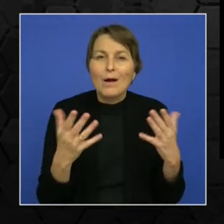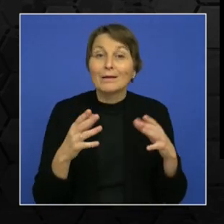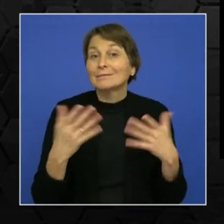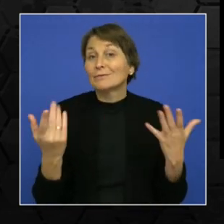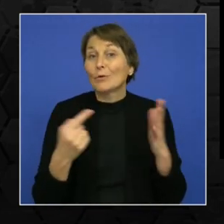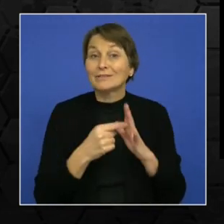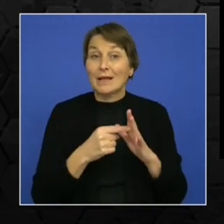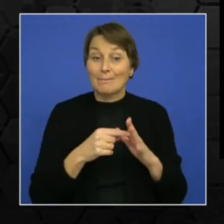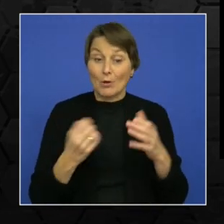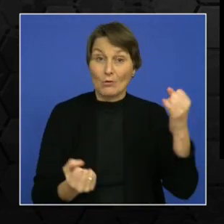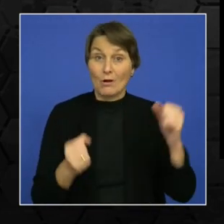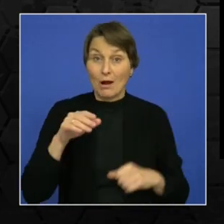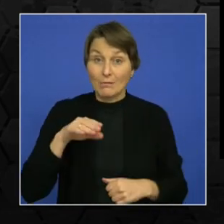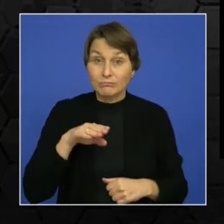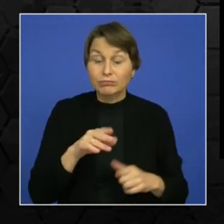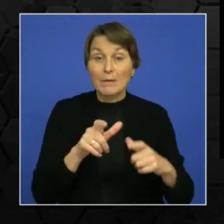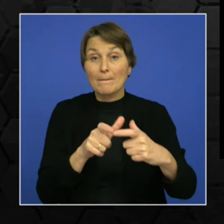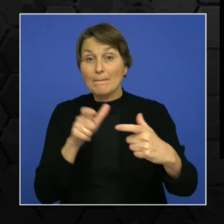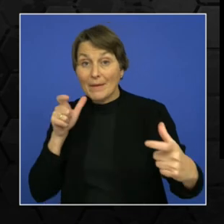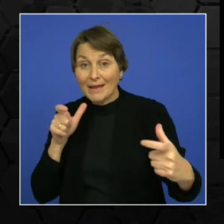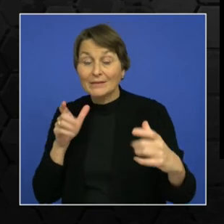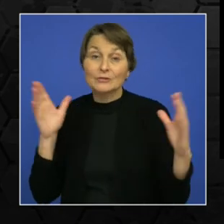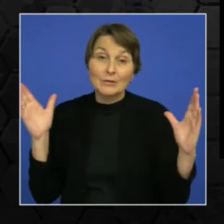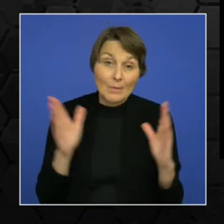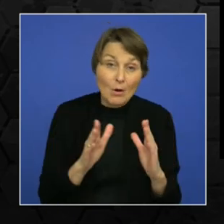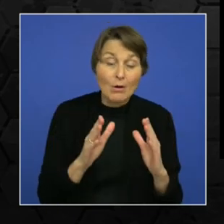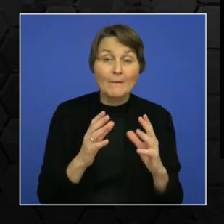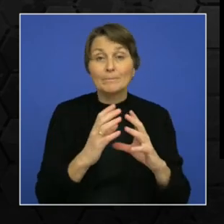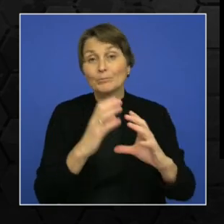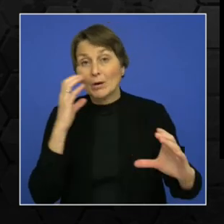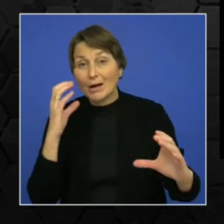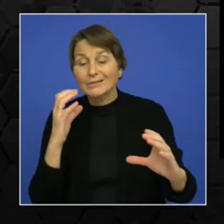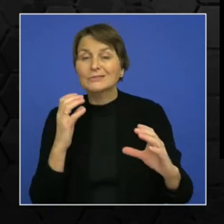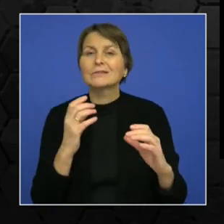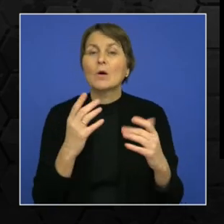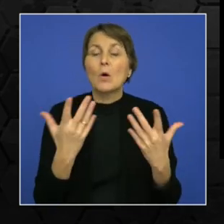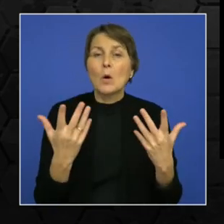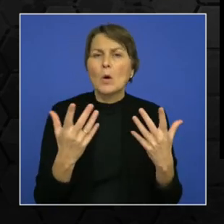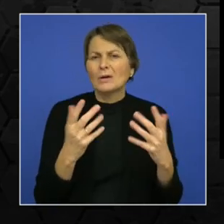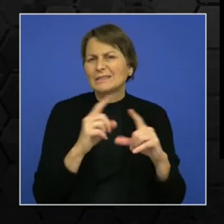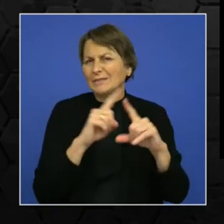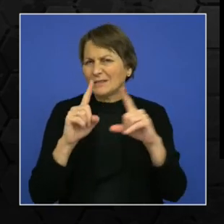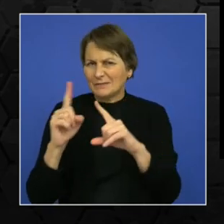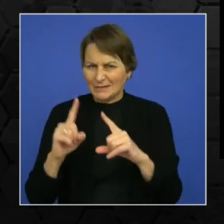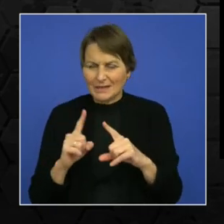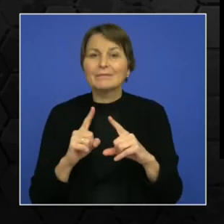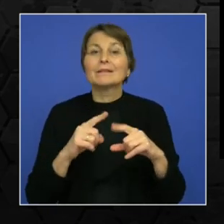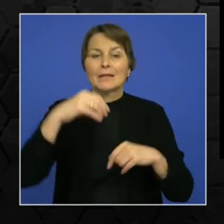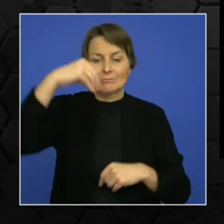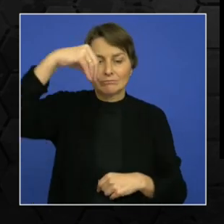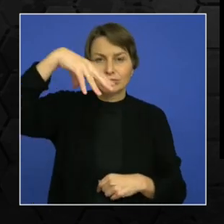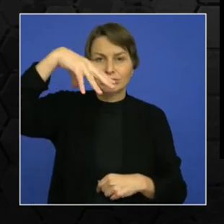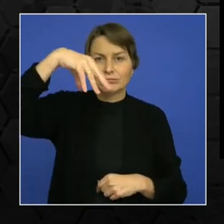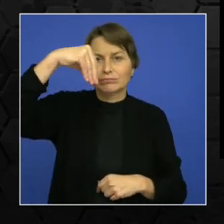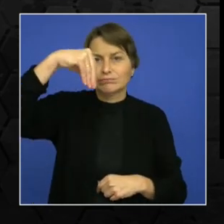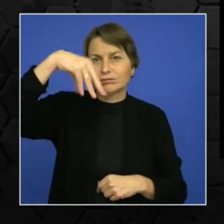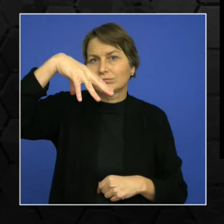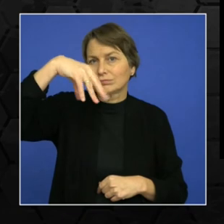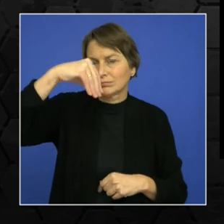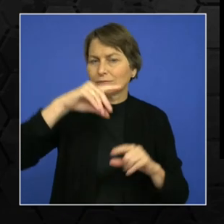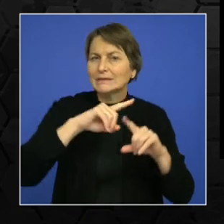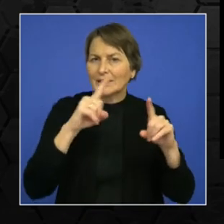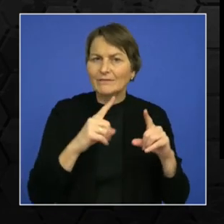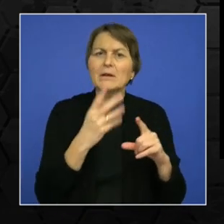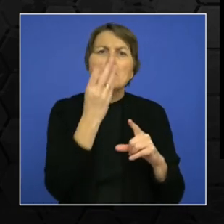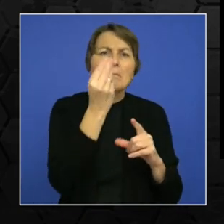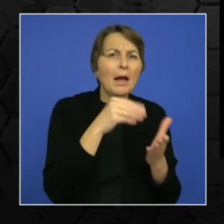because the rates drastically differ for cars, proportionately differ for cars and for buses. So public transportation rates are definitely lower